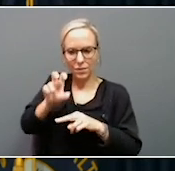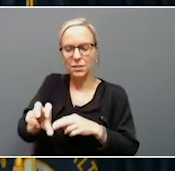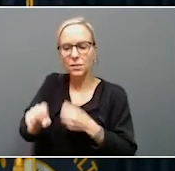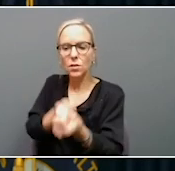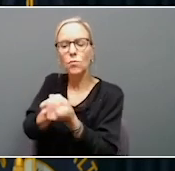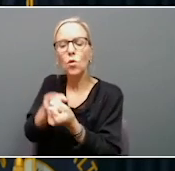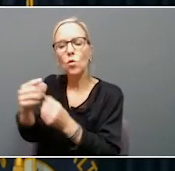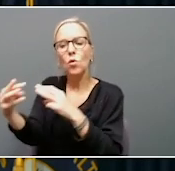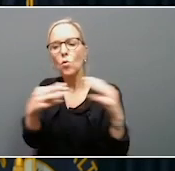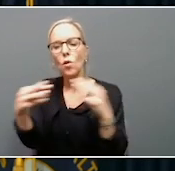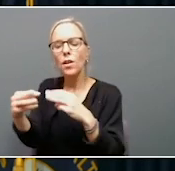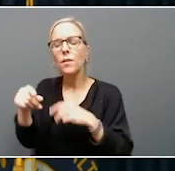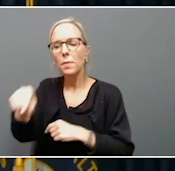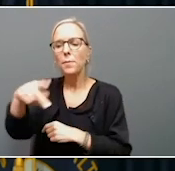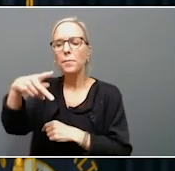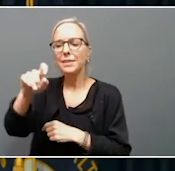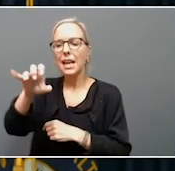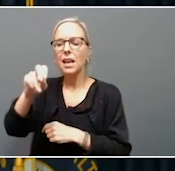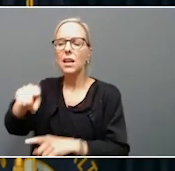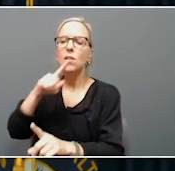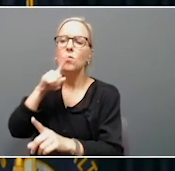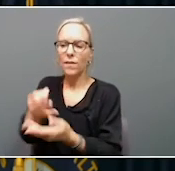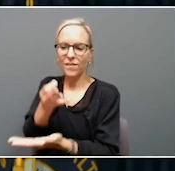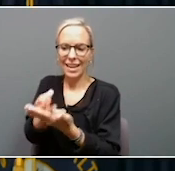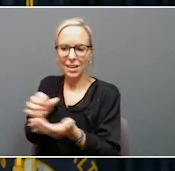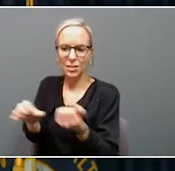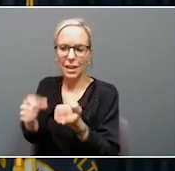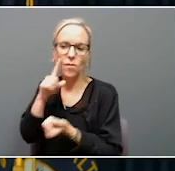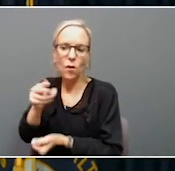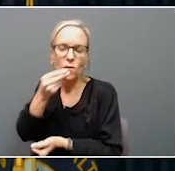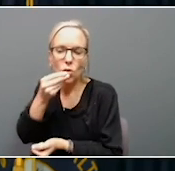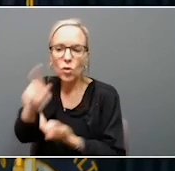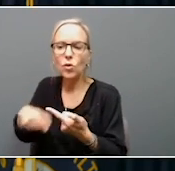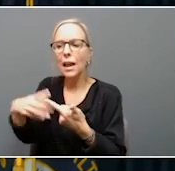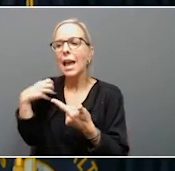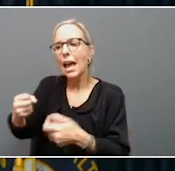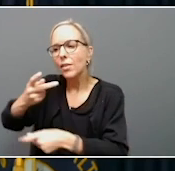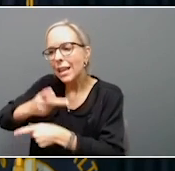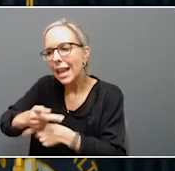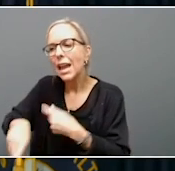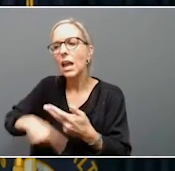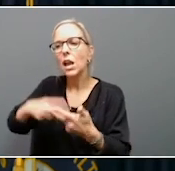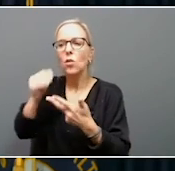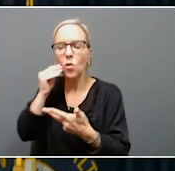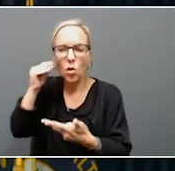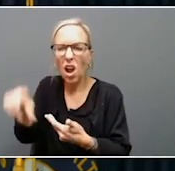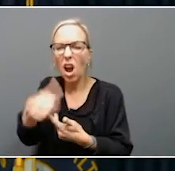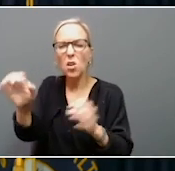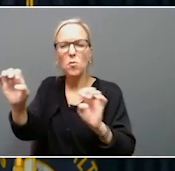an organization in Louisville that provides veterans with financial assistance for food, health care, shelter, and other emergency needs.